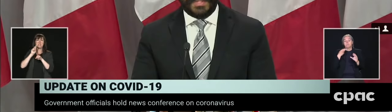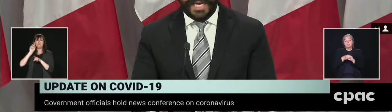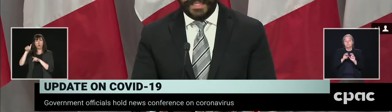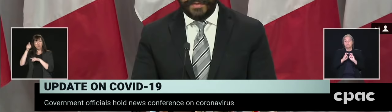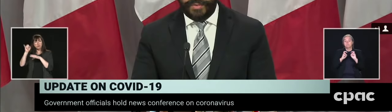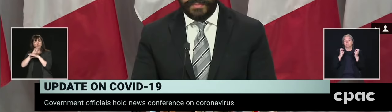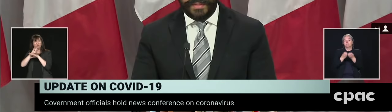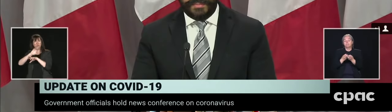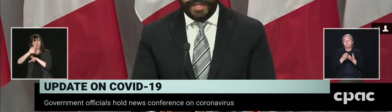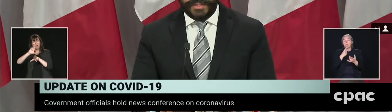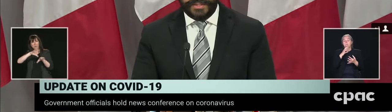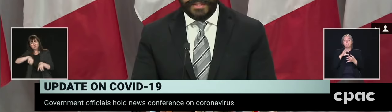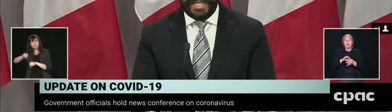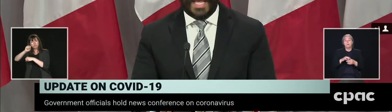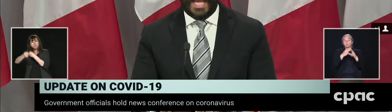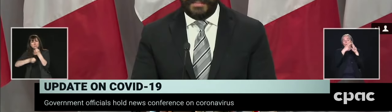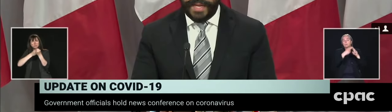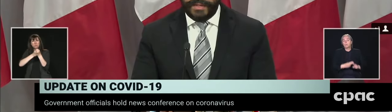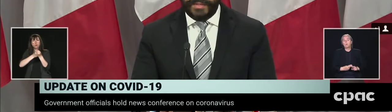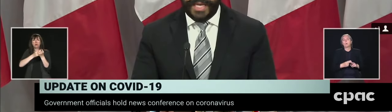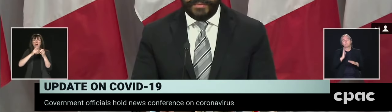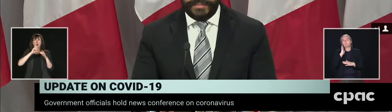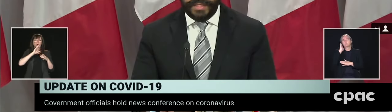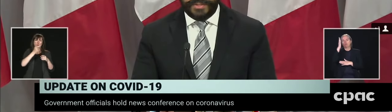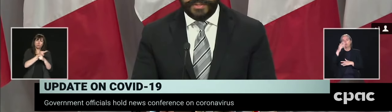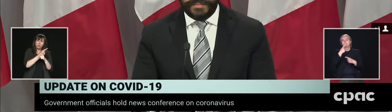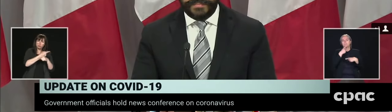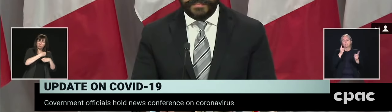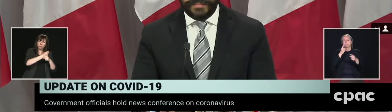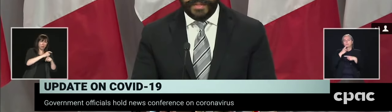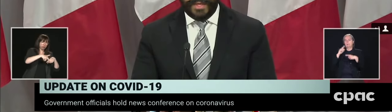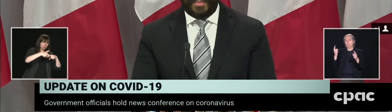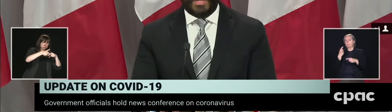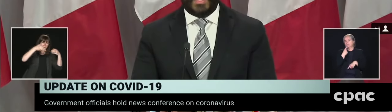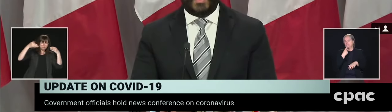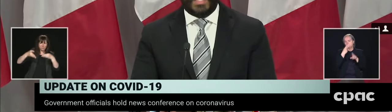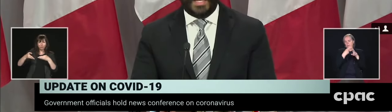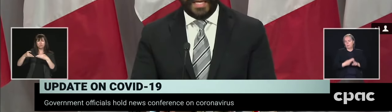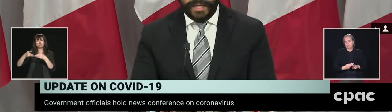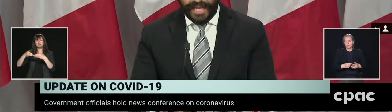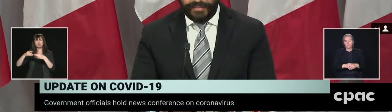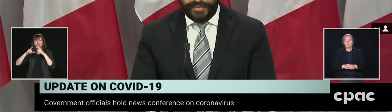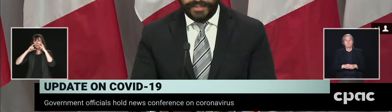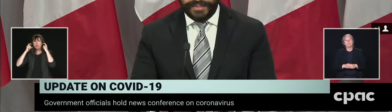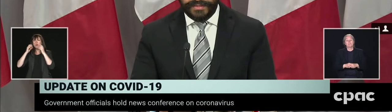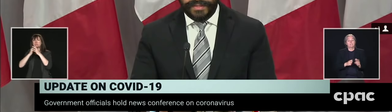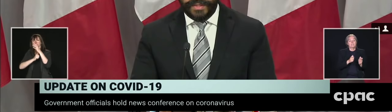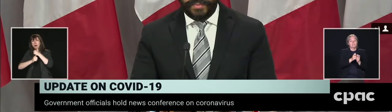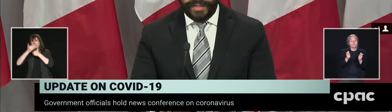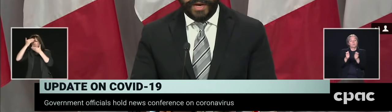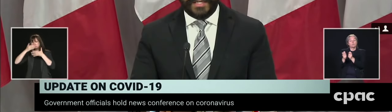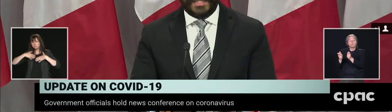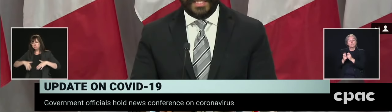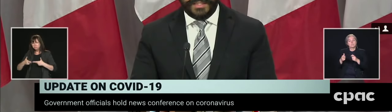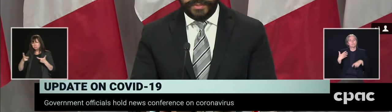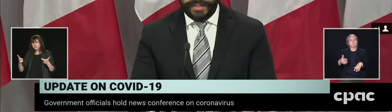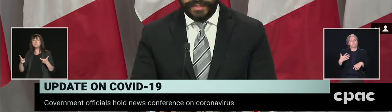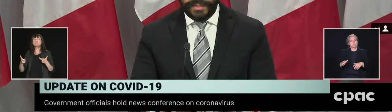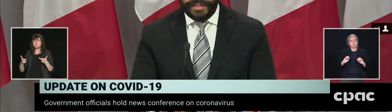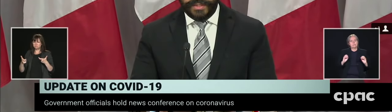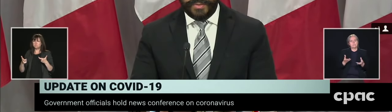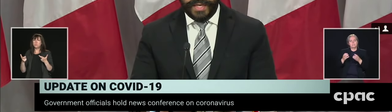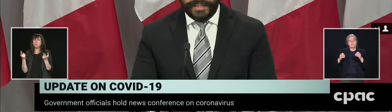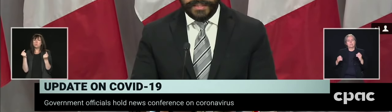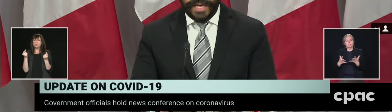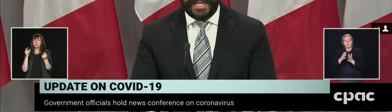personal protective equipment production and medical countermeasures, we are going to work in collaboration with our industry